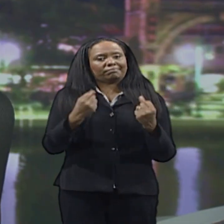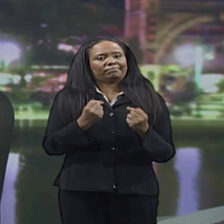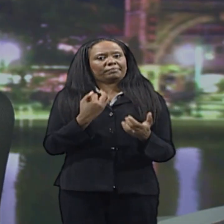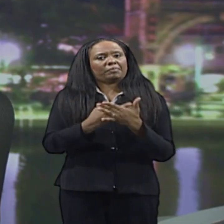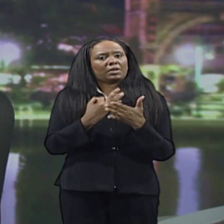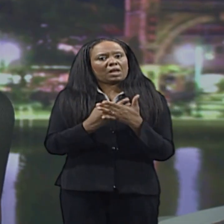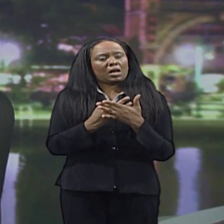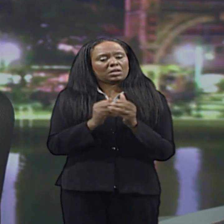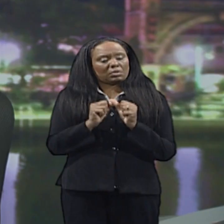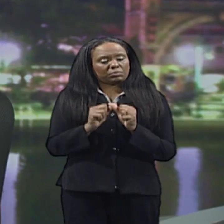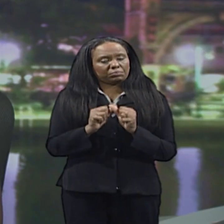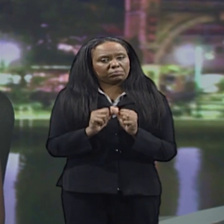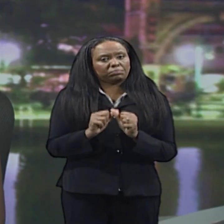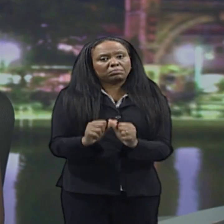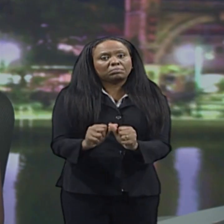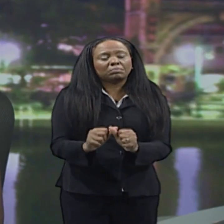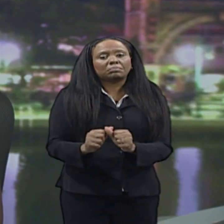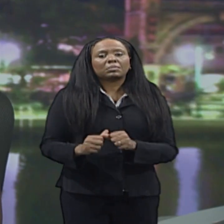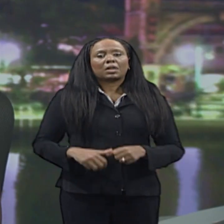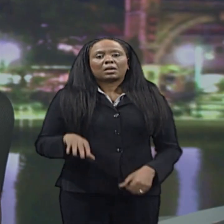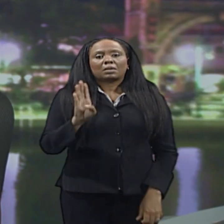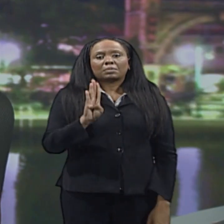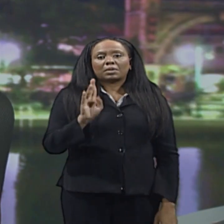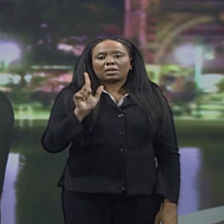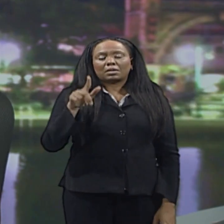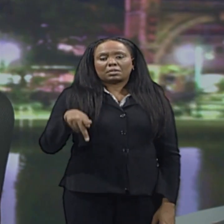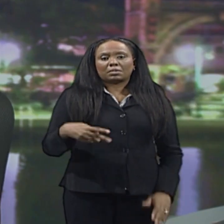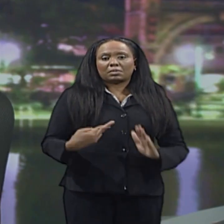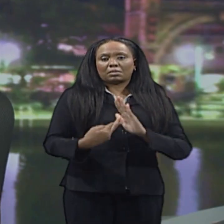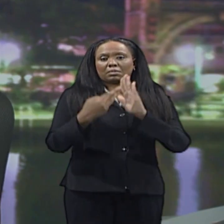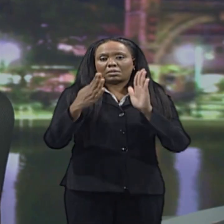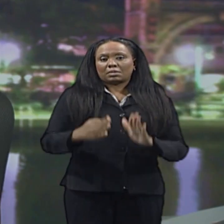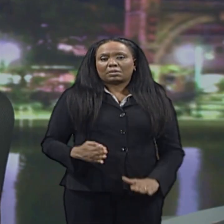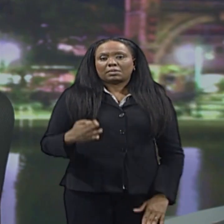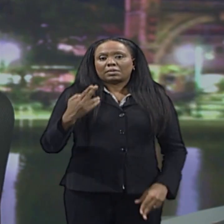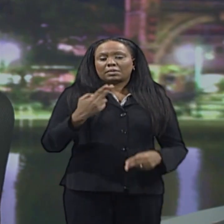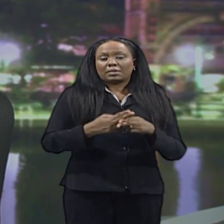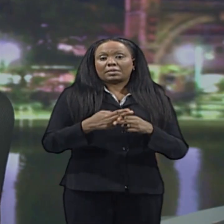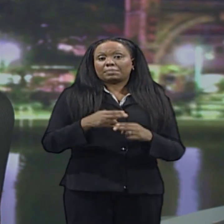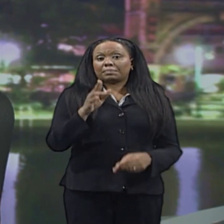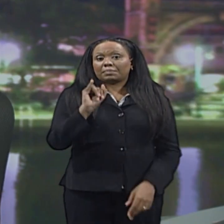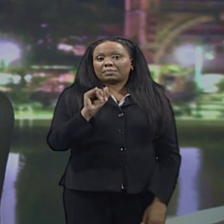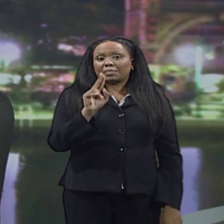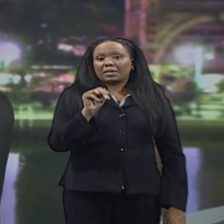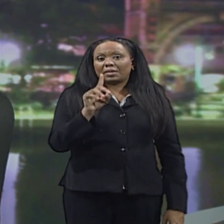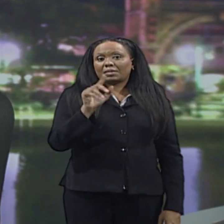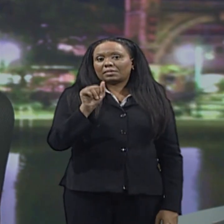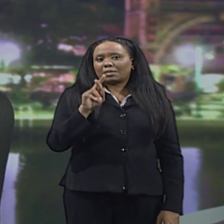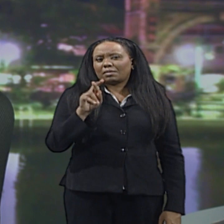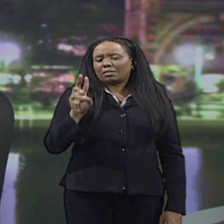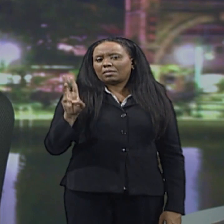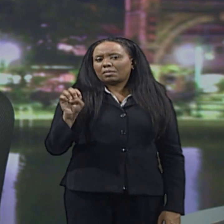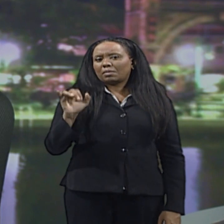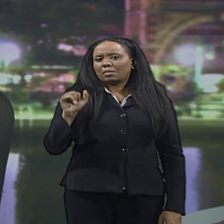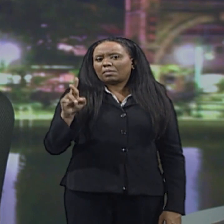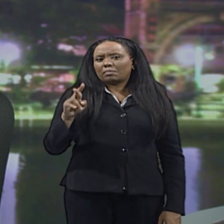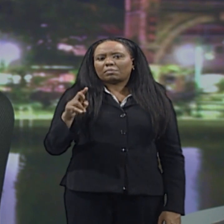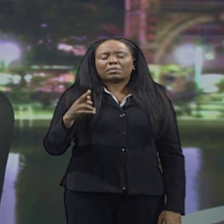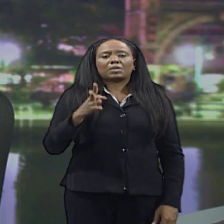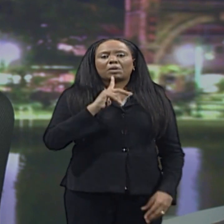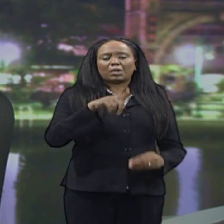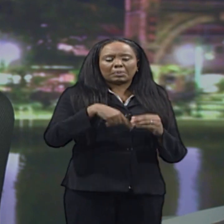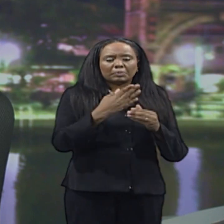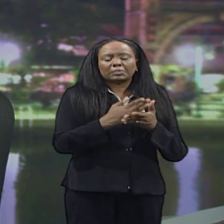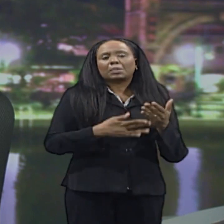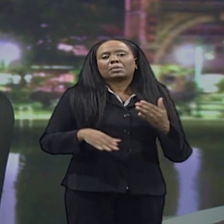sector's financial stability. The Barbados Labour Party's candidate for St. Philip's South, Indar Weir, pointed to some of his party's